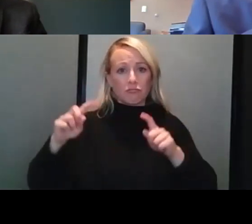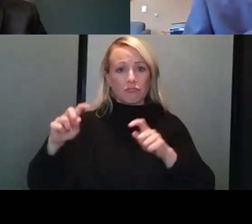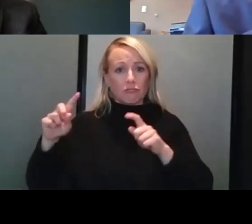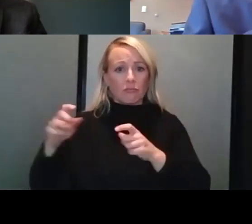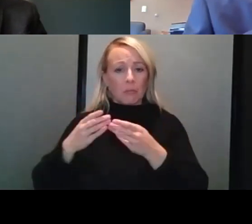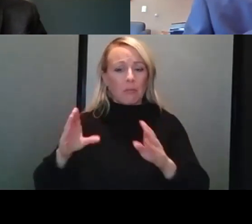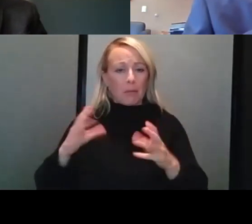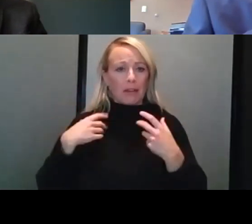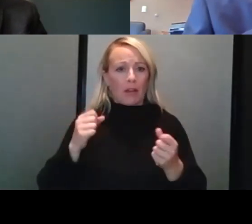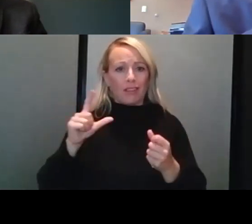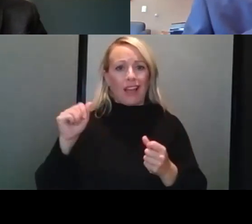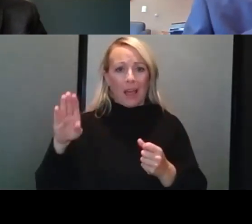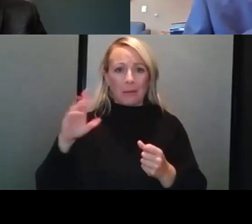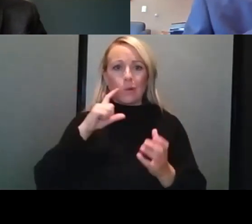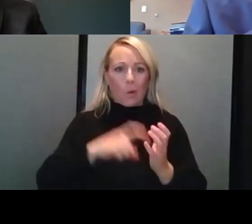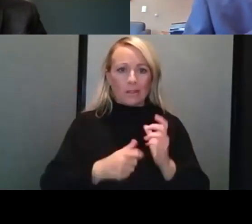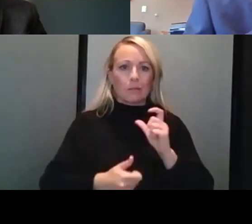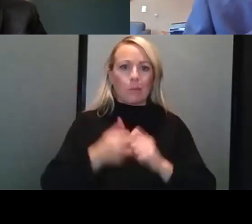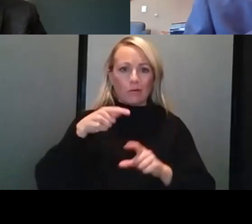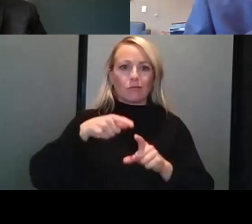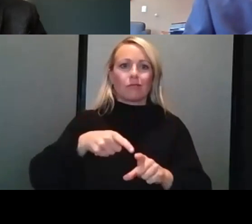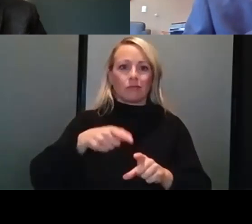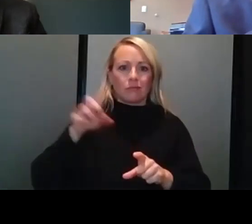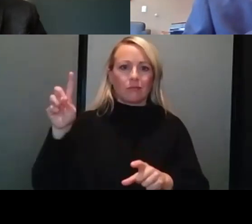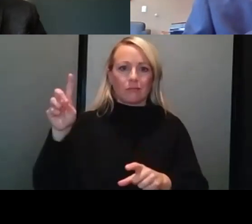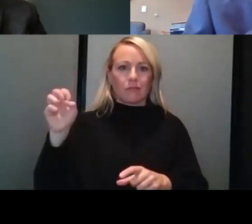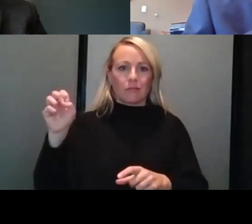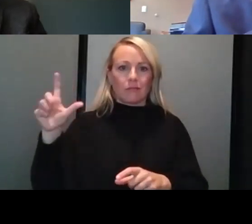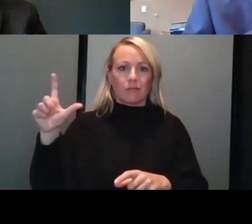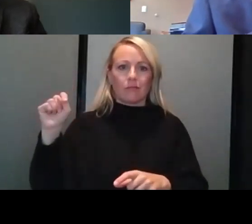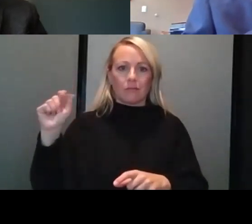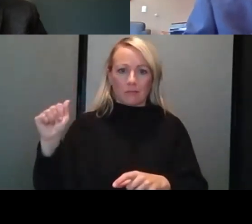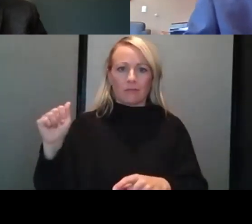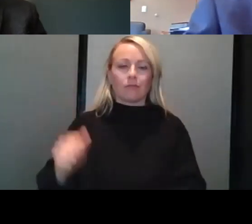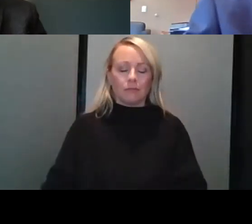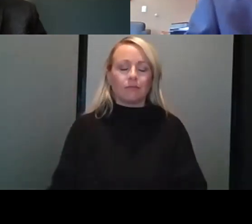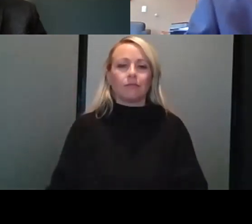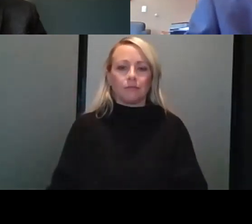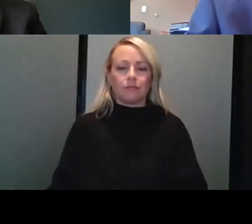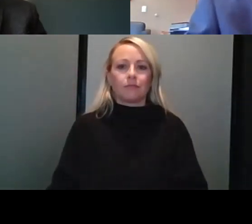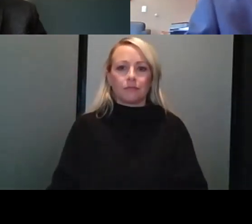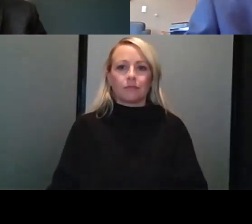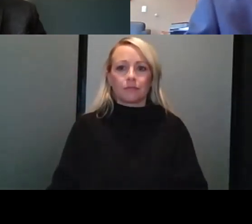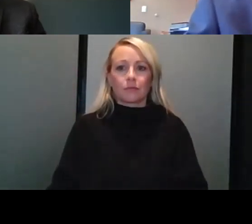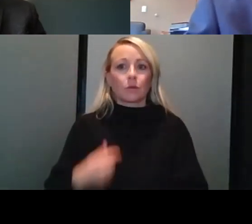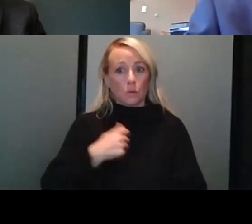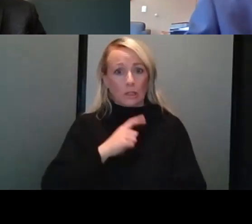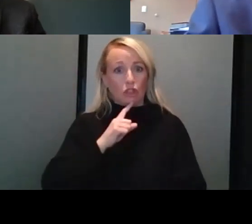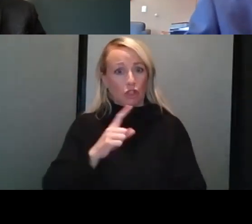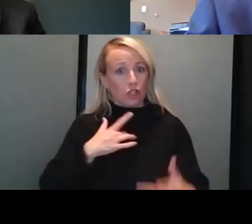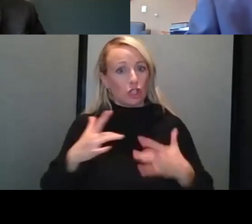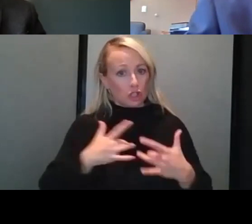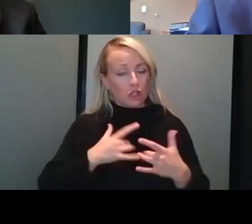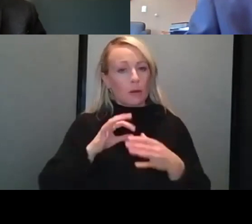all Delta right now. I mean, for all intents and purposes, it's all Delta. So we are concerned about other